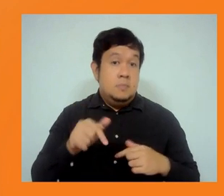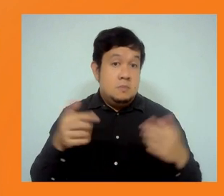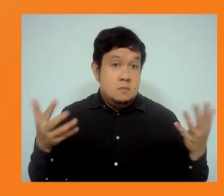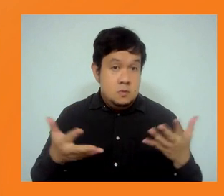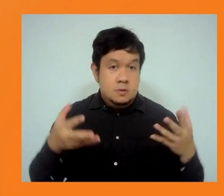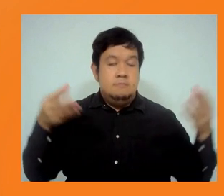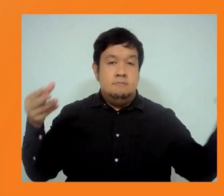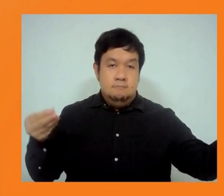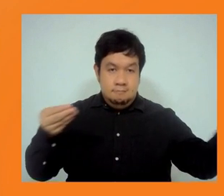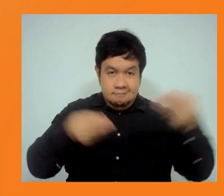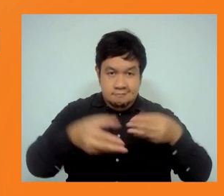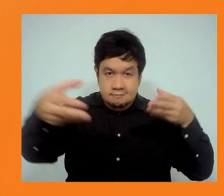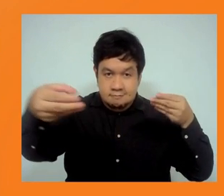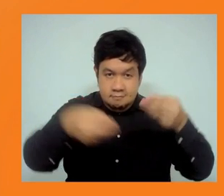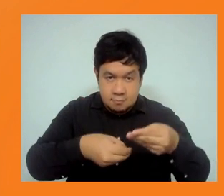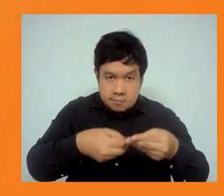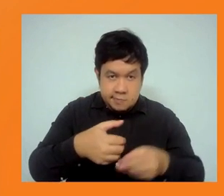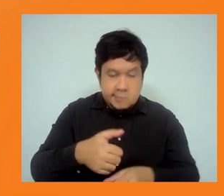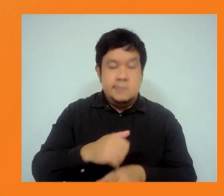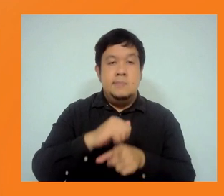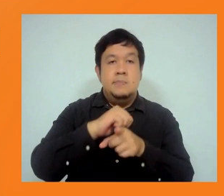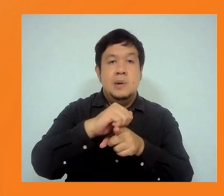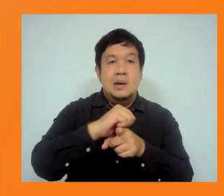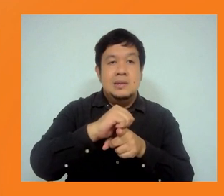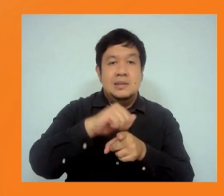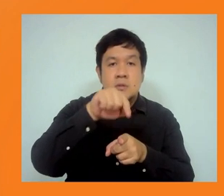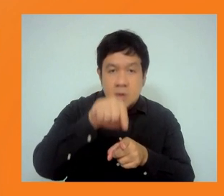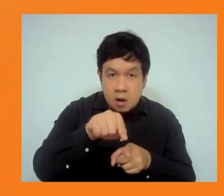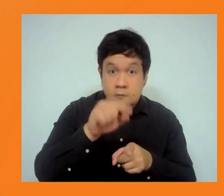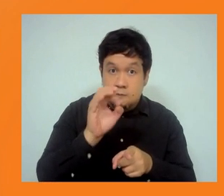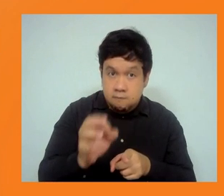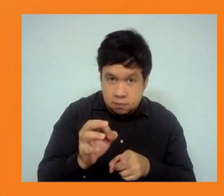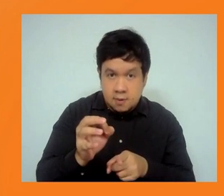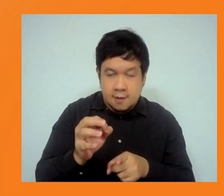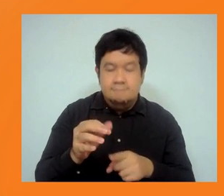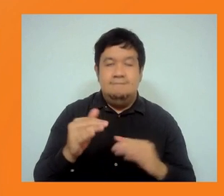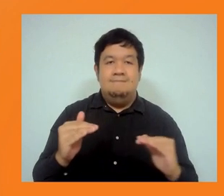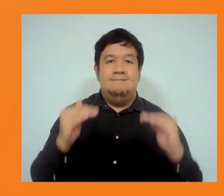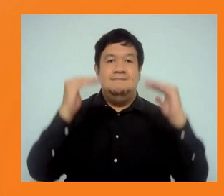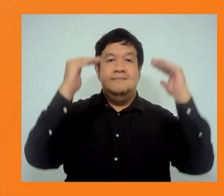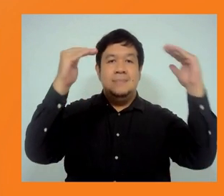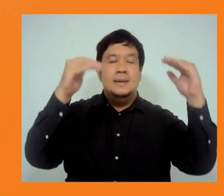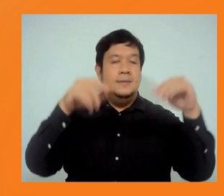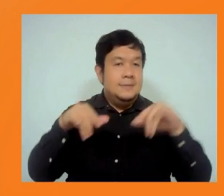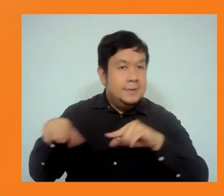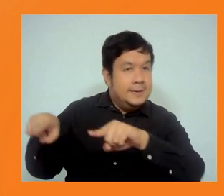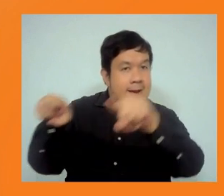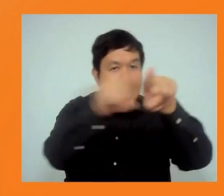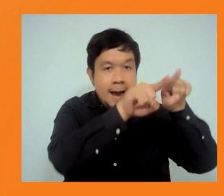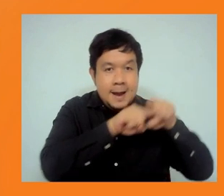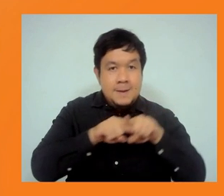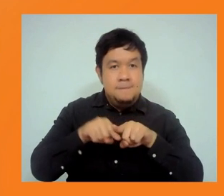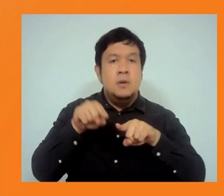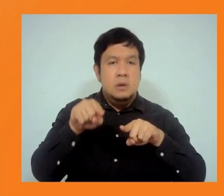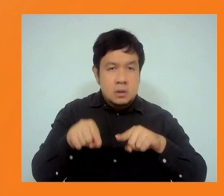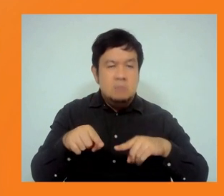standards, and that's good. I think there are many examples of that that we strive towards. But as we've been doing consultations with